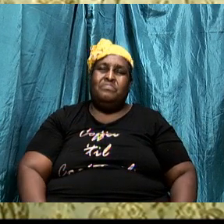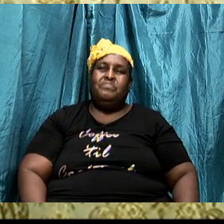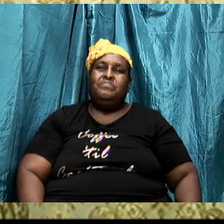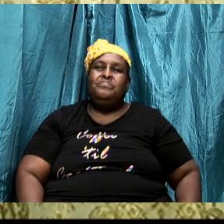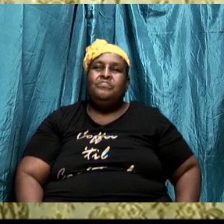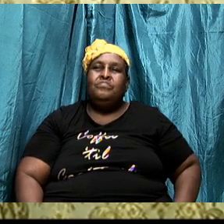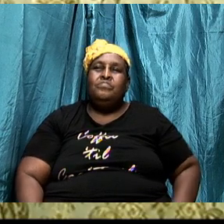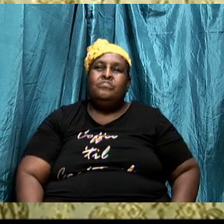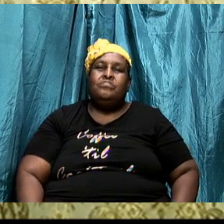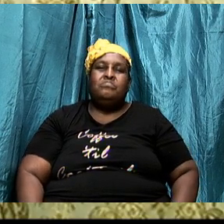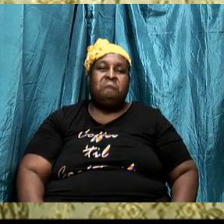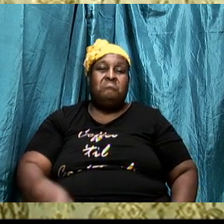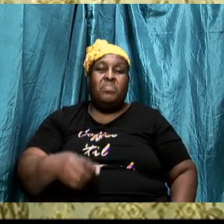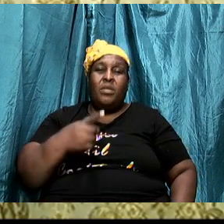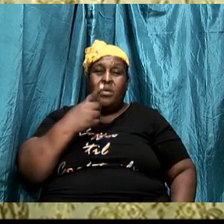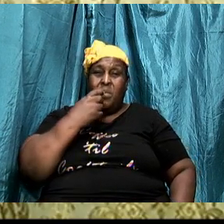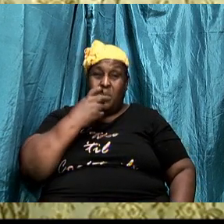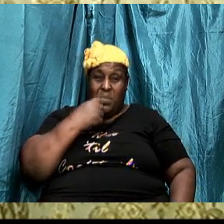who am I